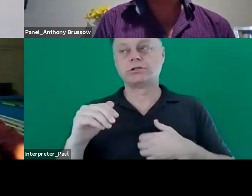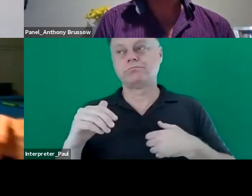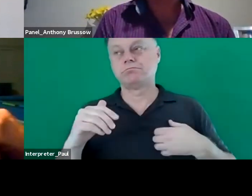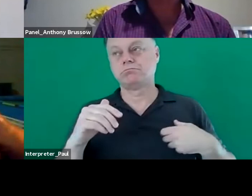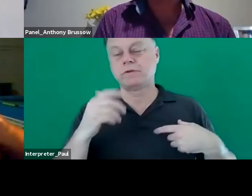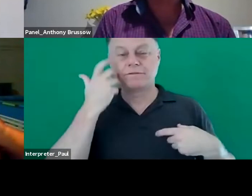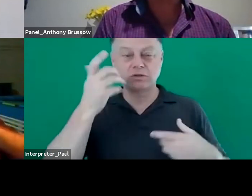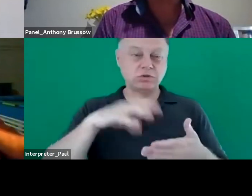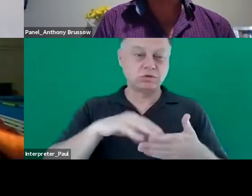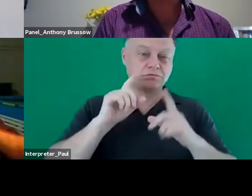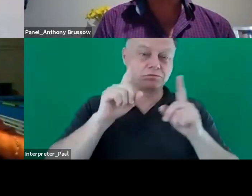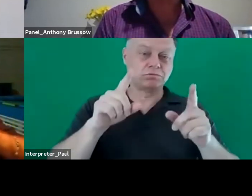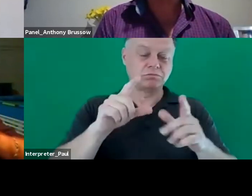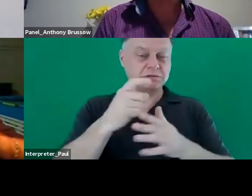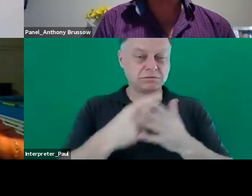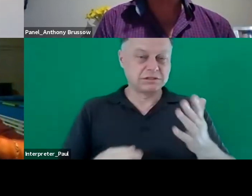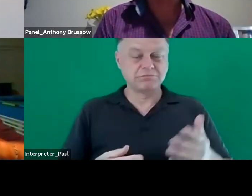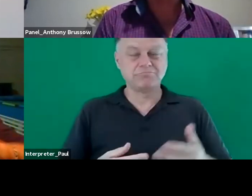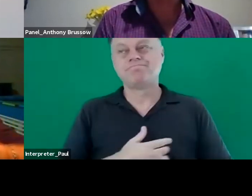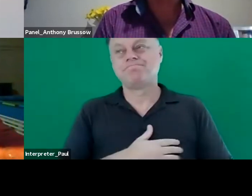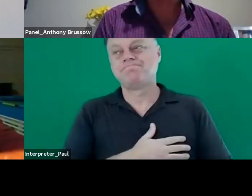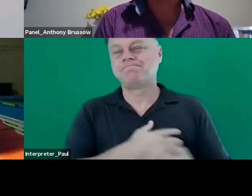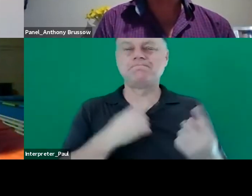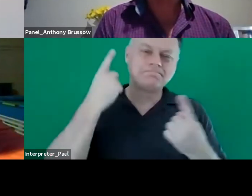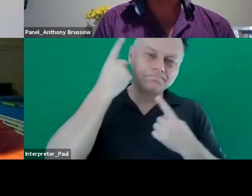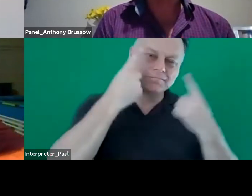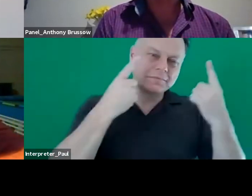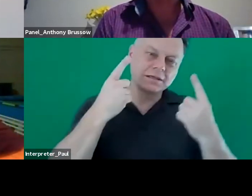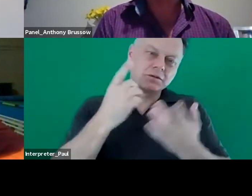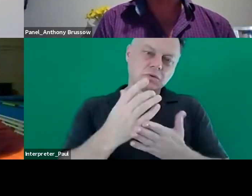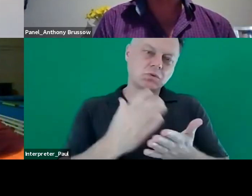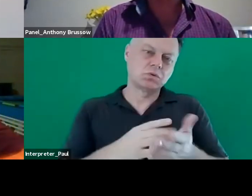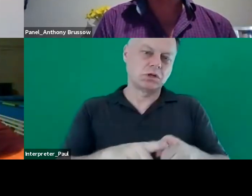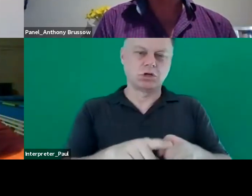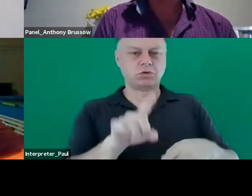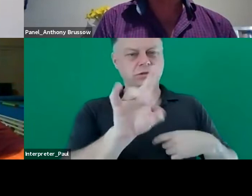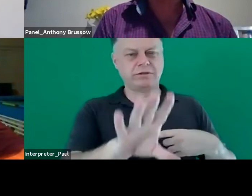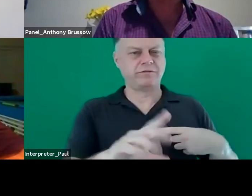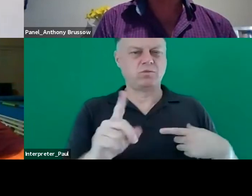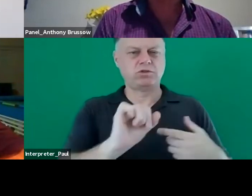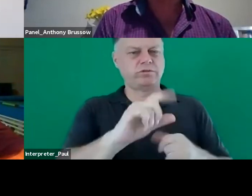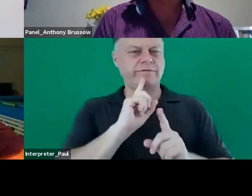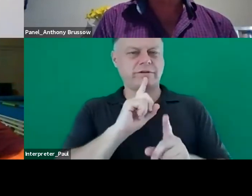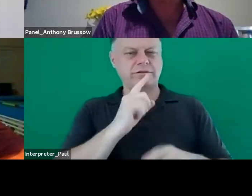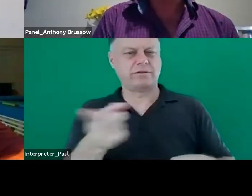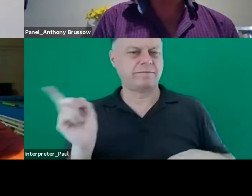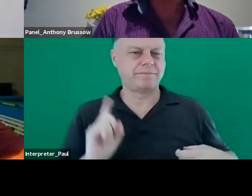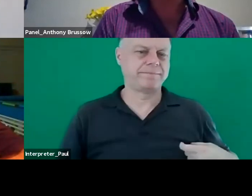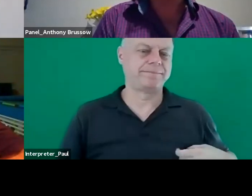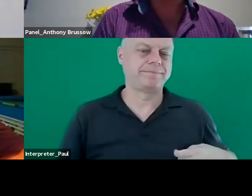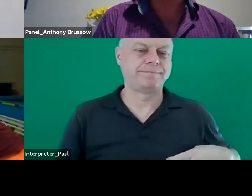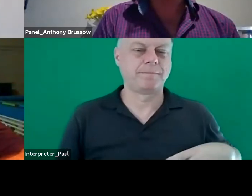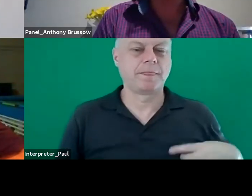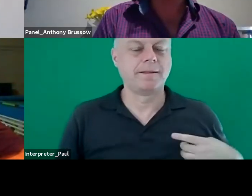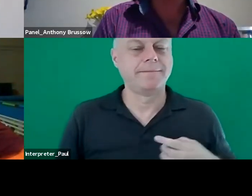uh in terms of uh people considering uh doing the sort of courses that you've undertaken um